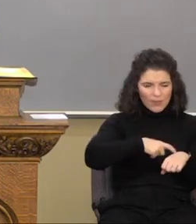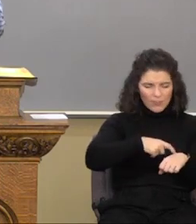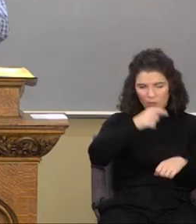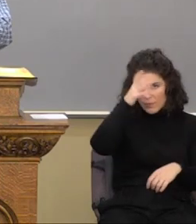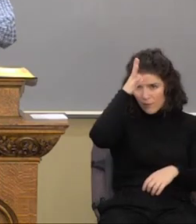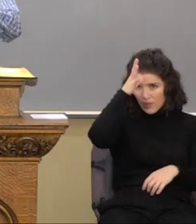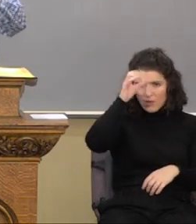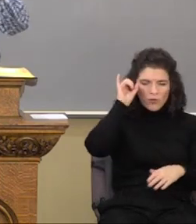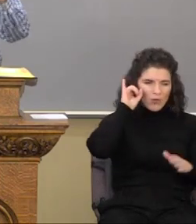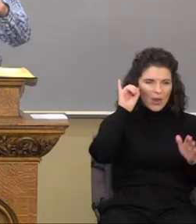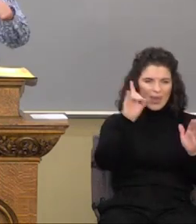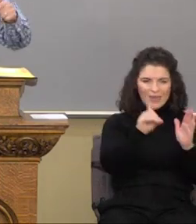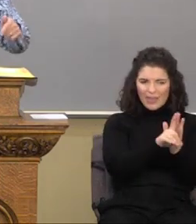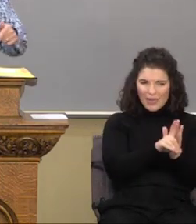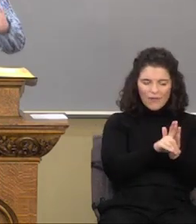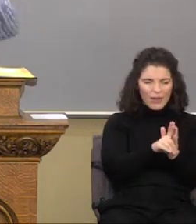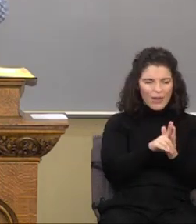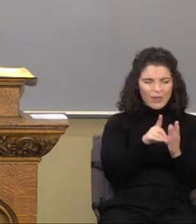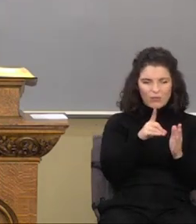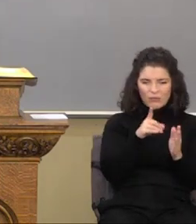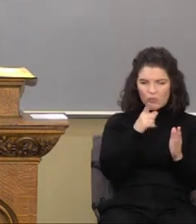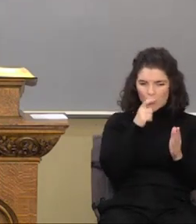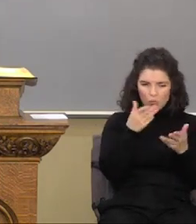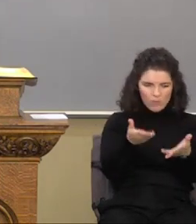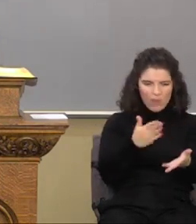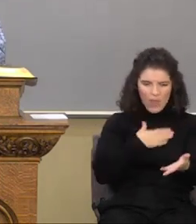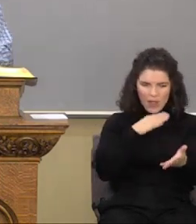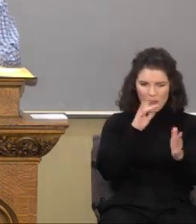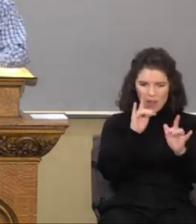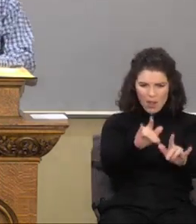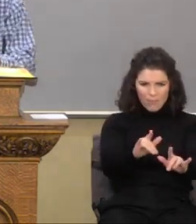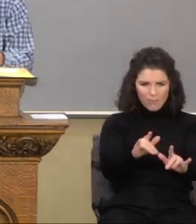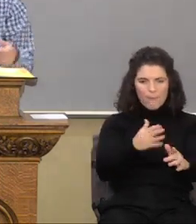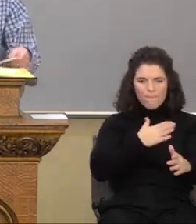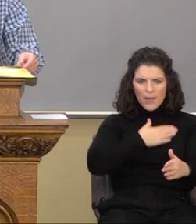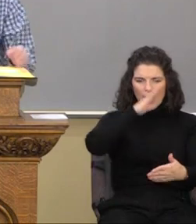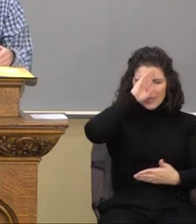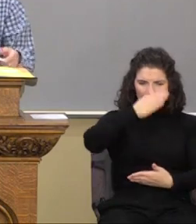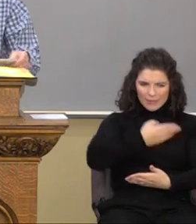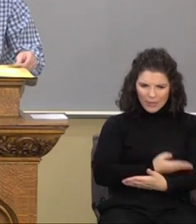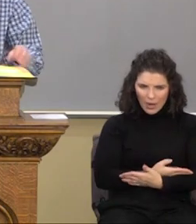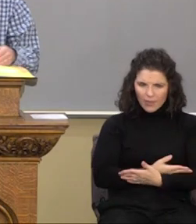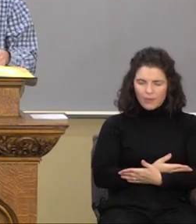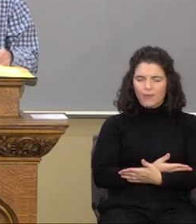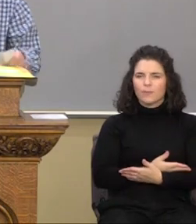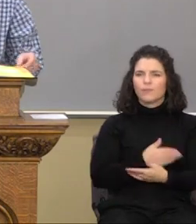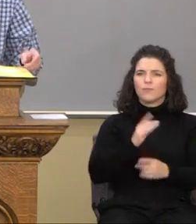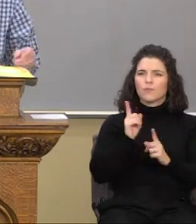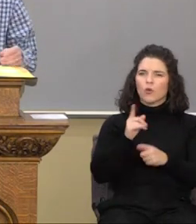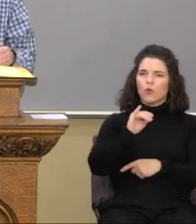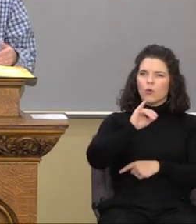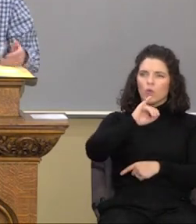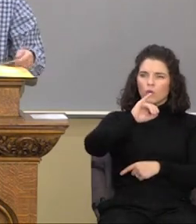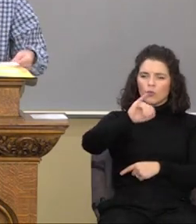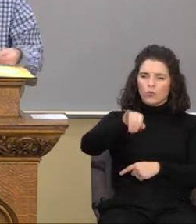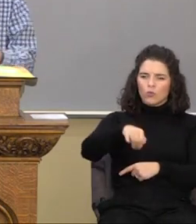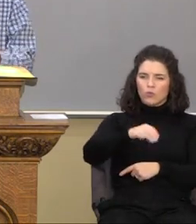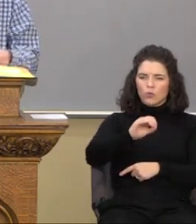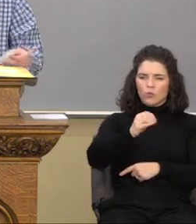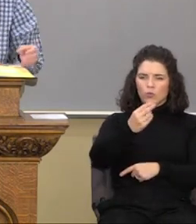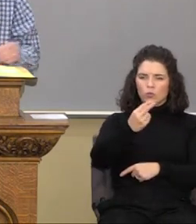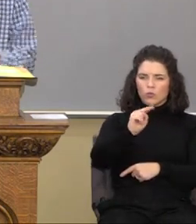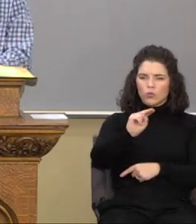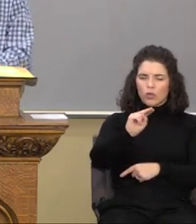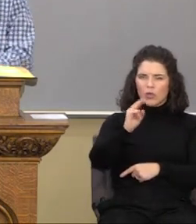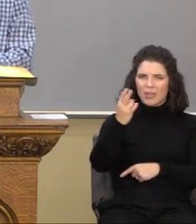the object of his love, my son. In fact, go to John chapter 17. If we go to John chapter 17.